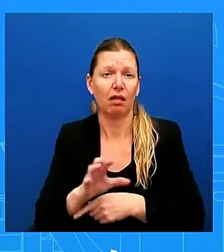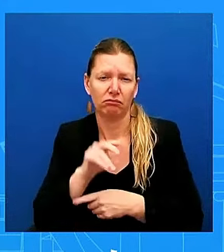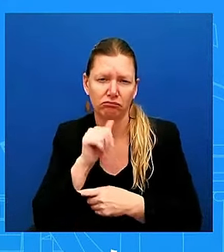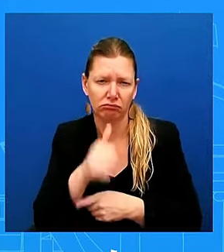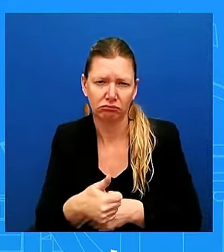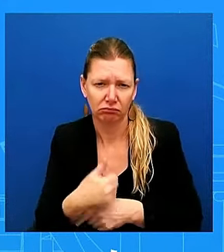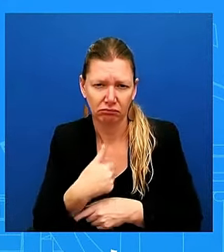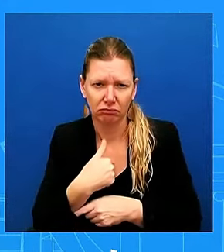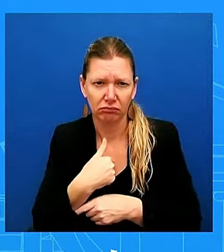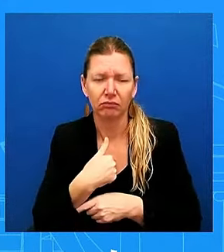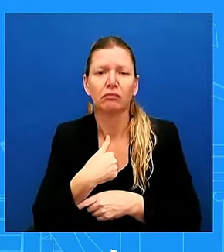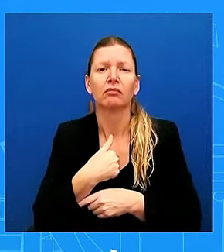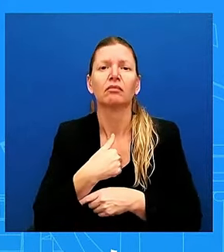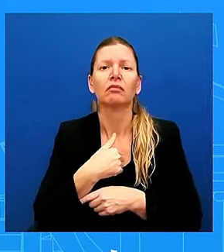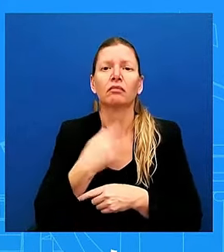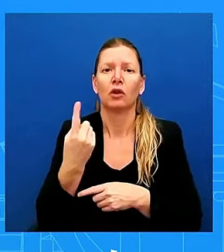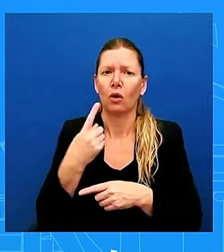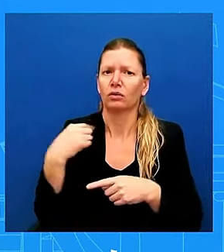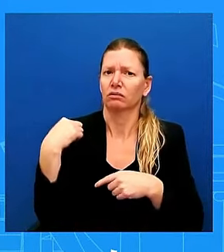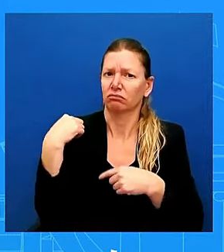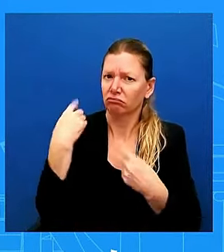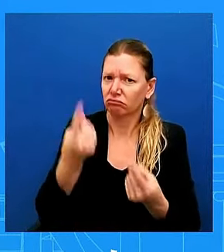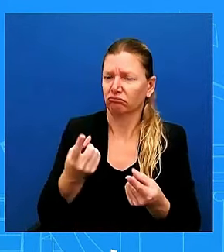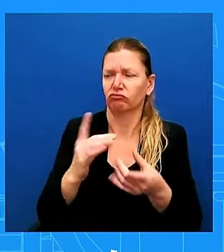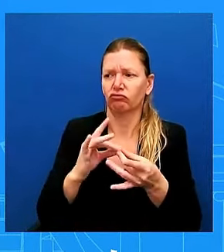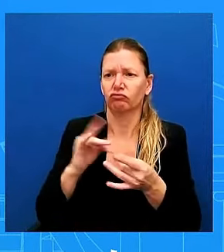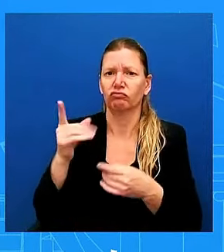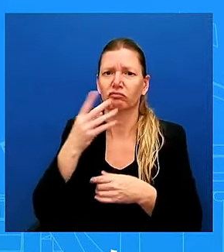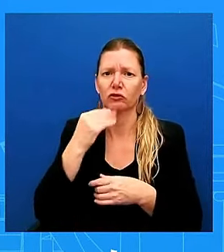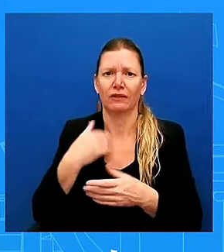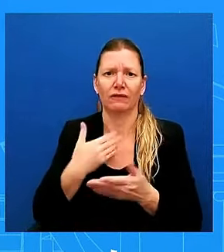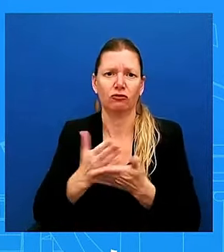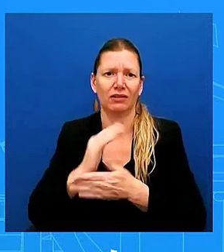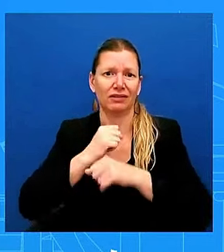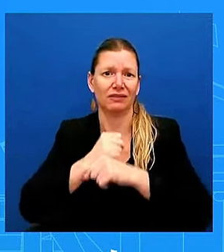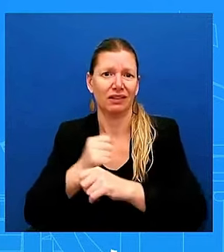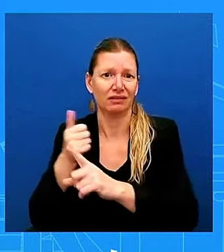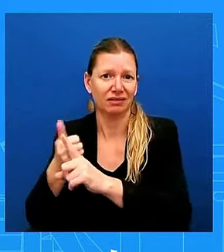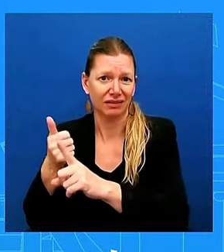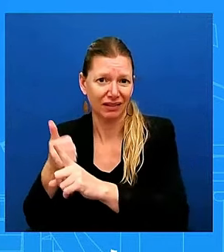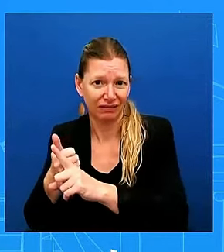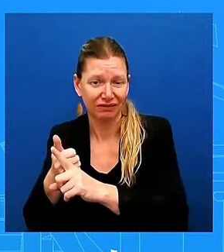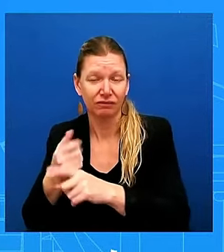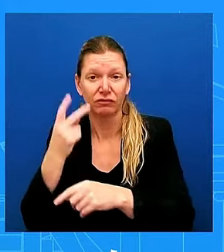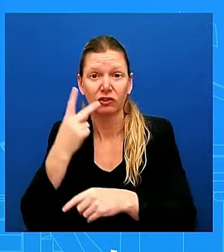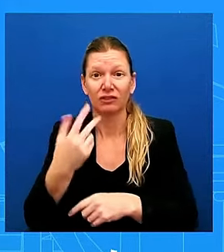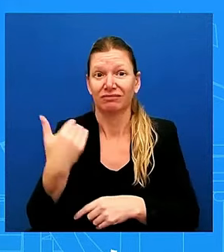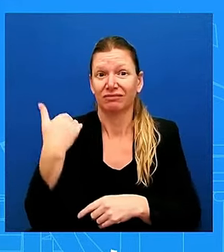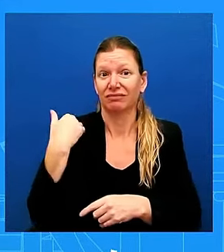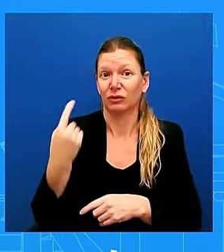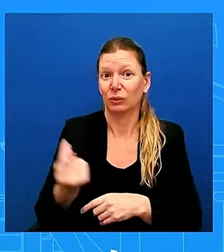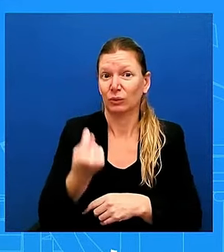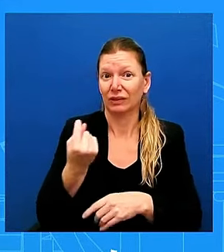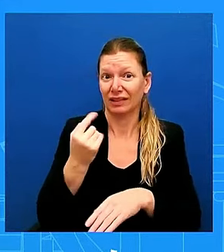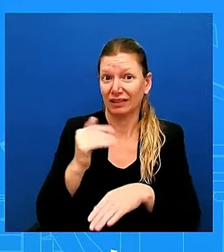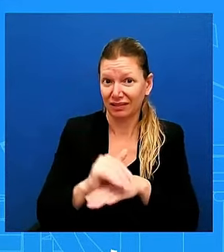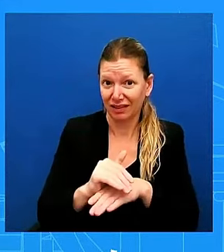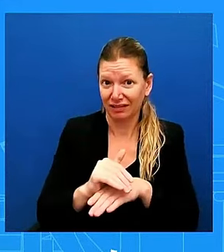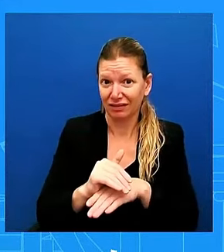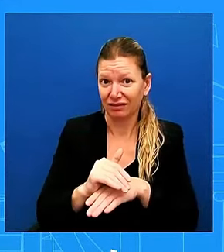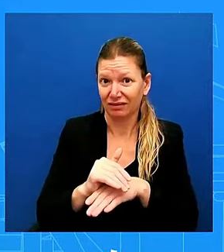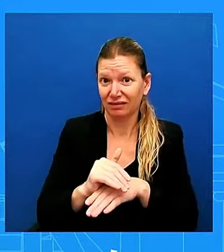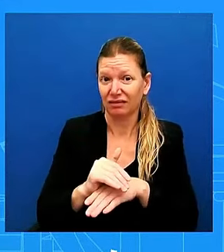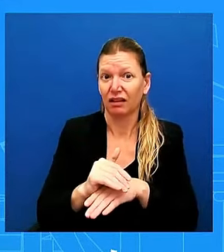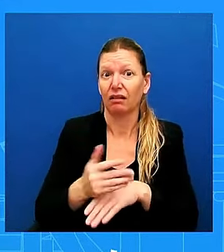night and not just Tuesday night in April, uh, how, uh, how much we are prepared to, uh, defend, uh, and protect